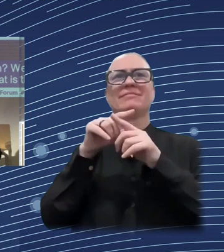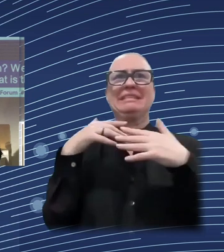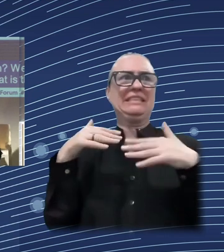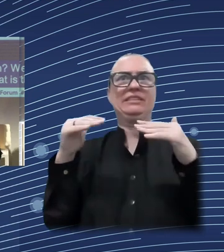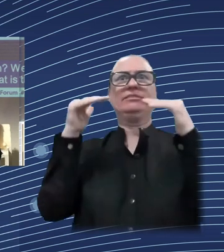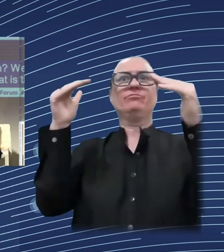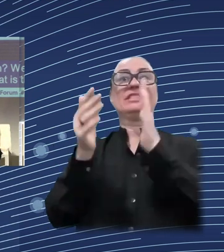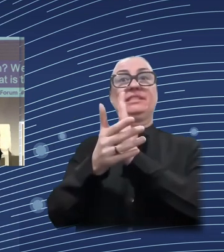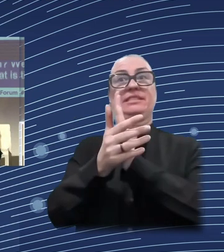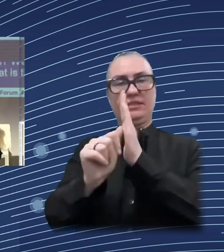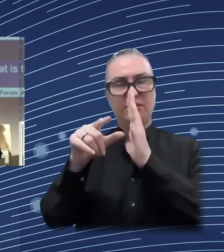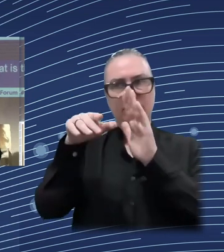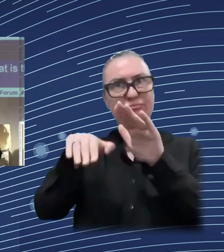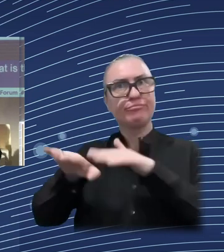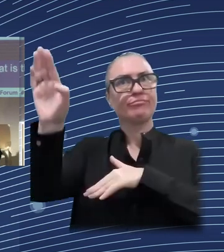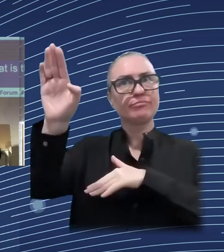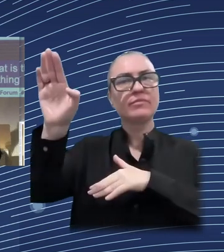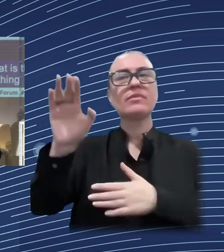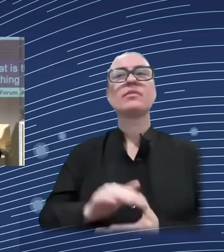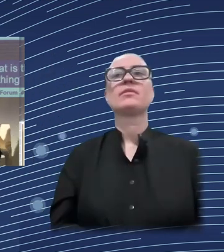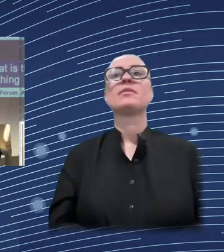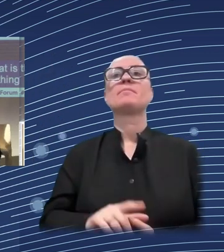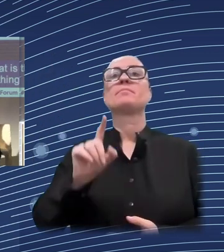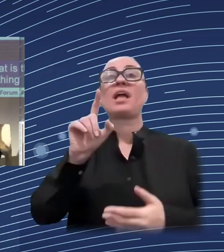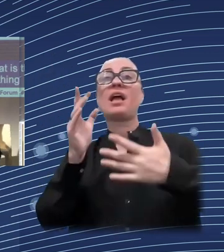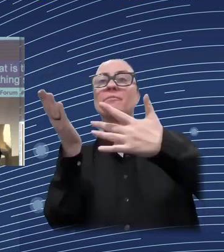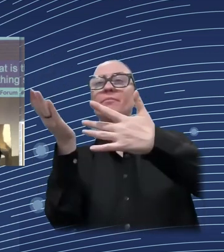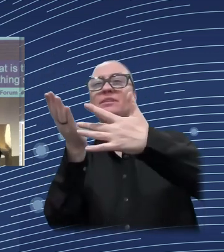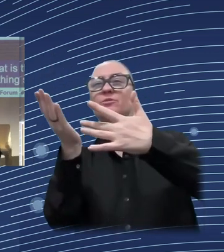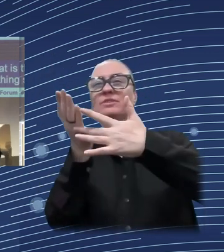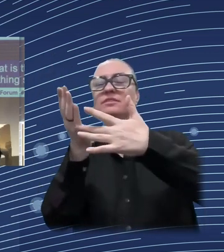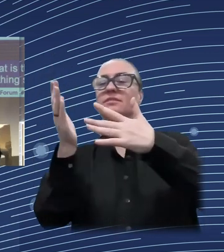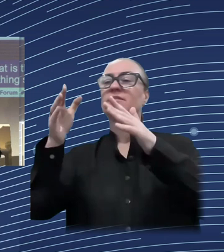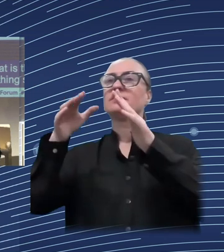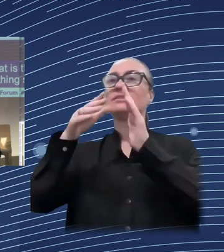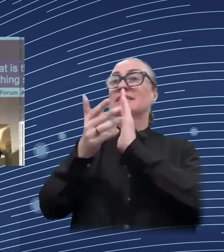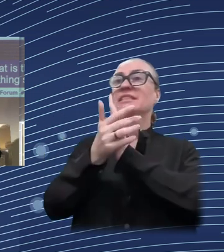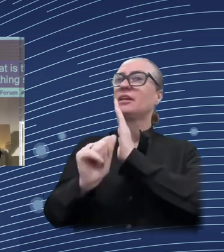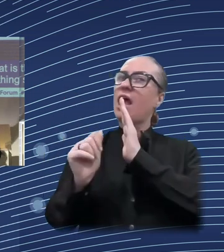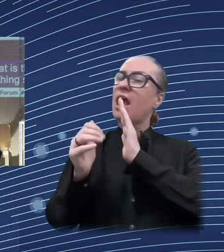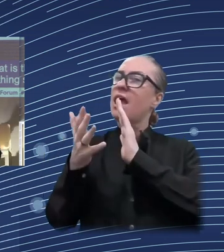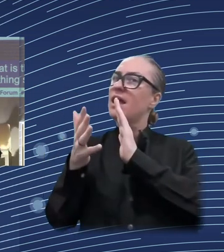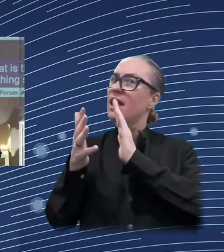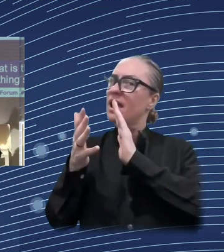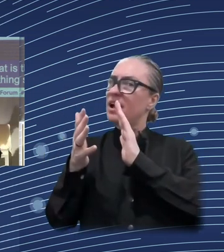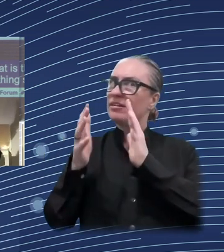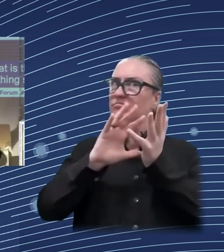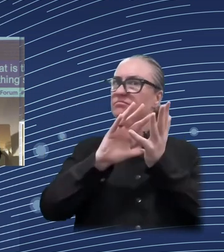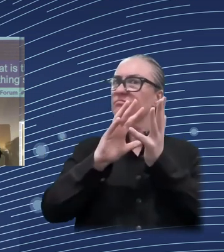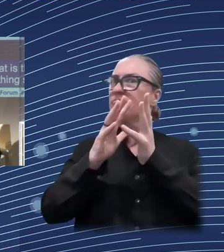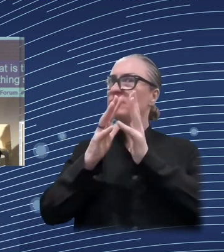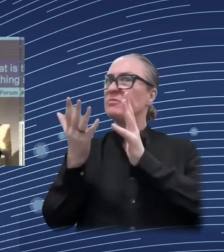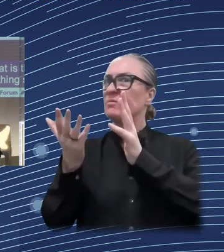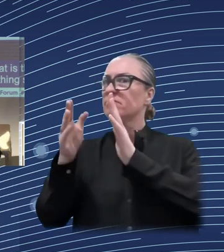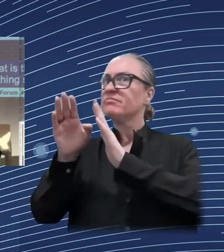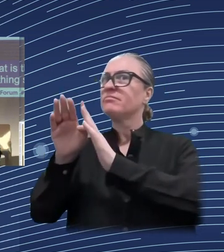smoothing this impact? So here you have the result for three different years. The dark